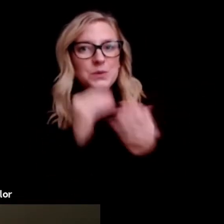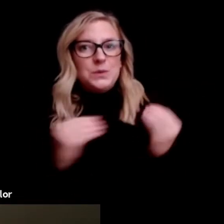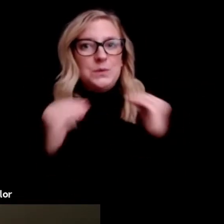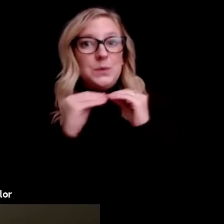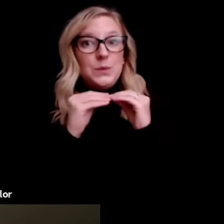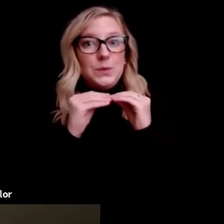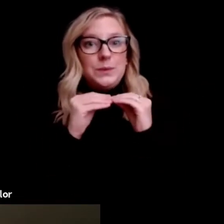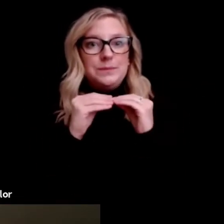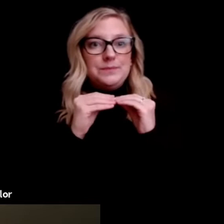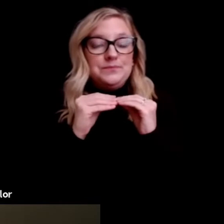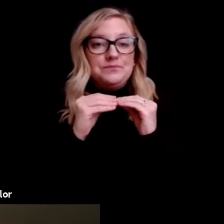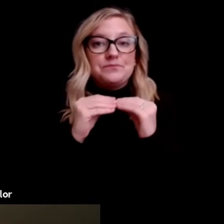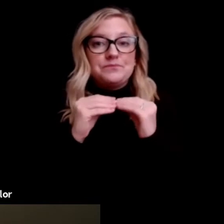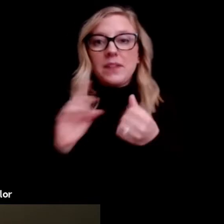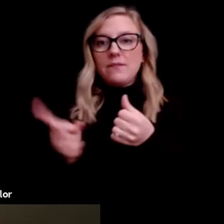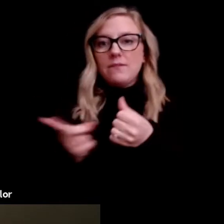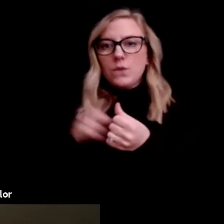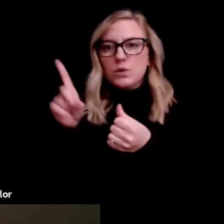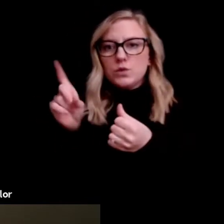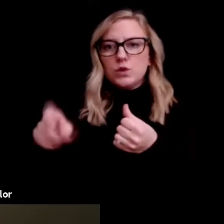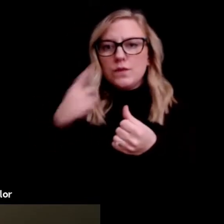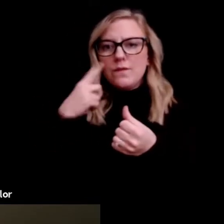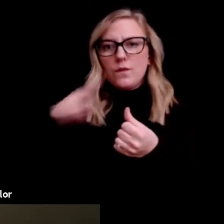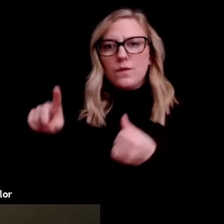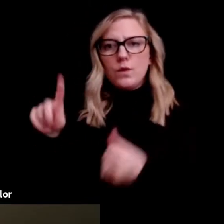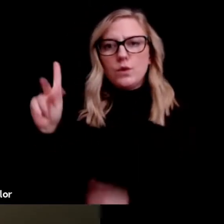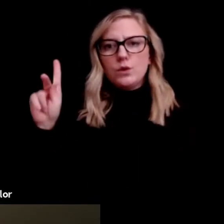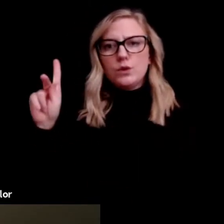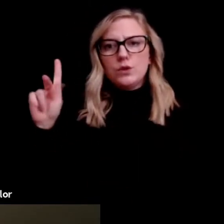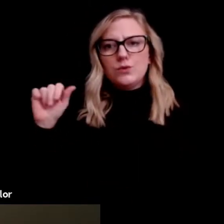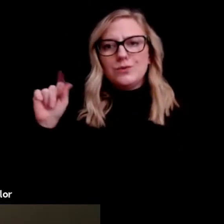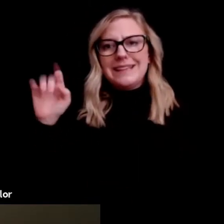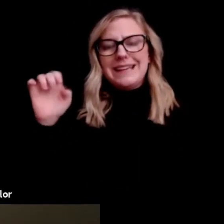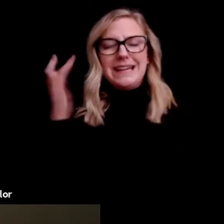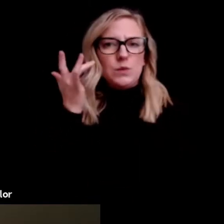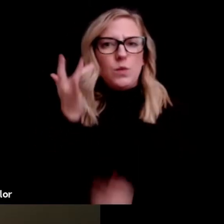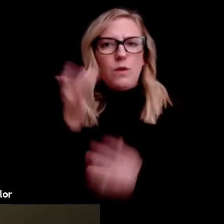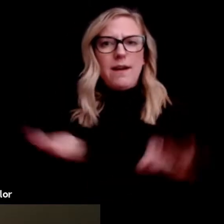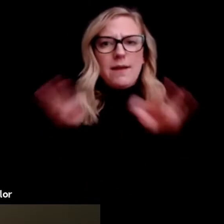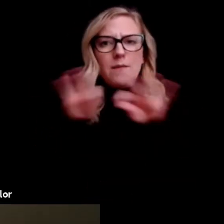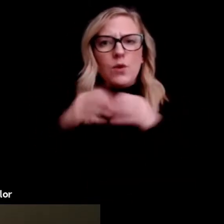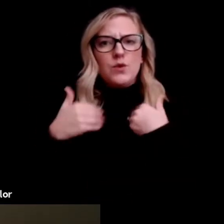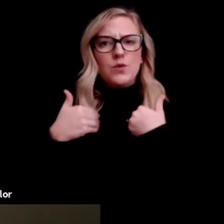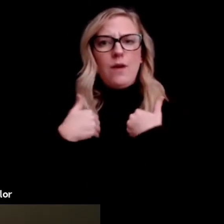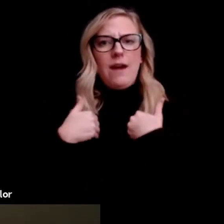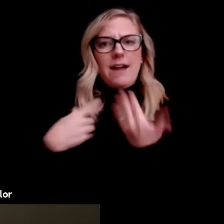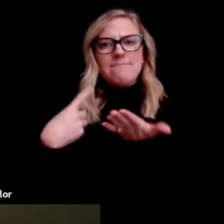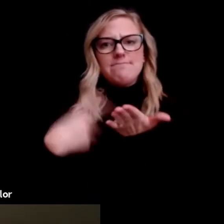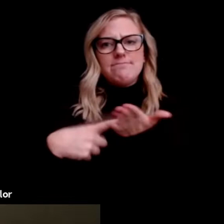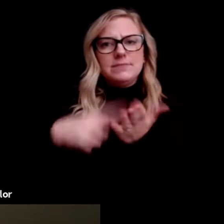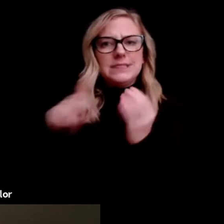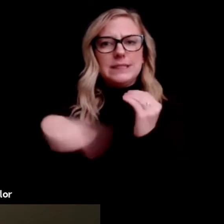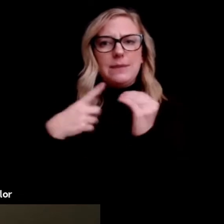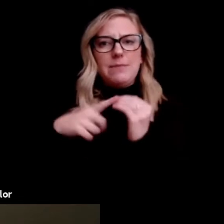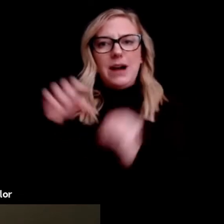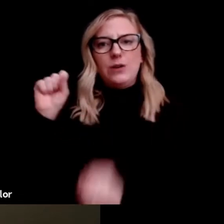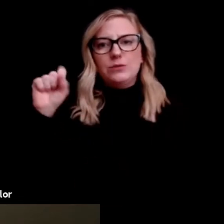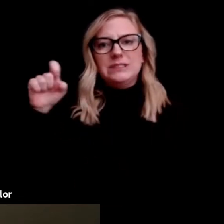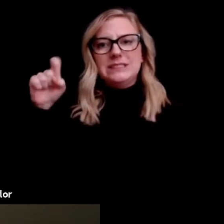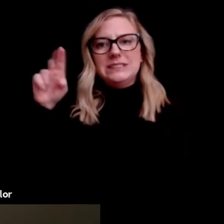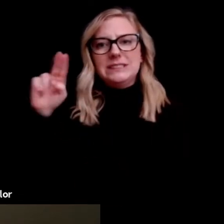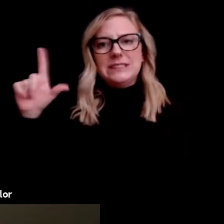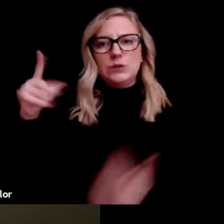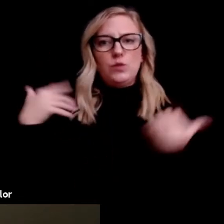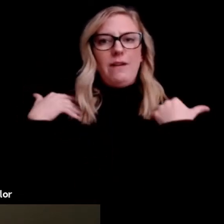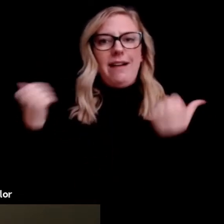I guess my first question is, why is it important to have conversations about sexual health and safe relationships?